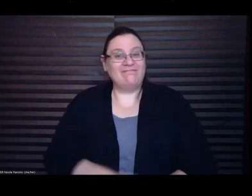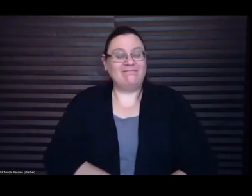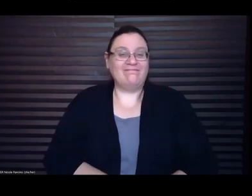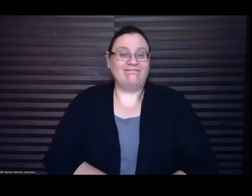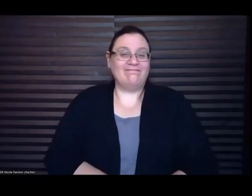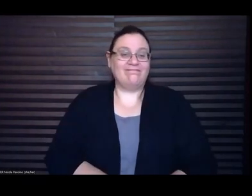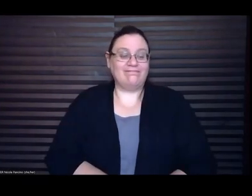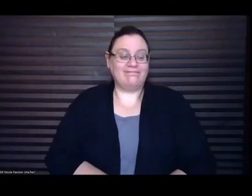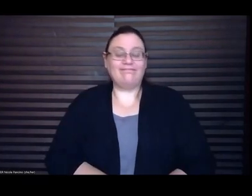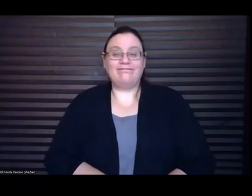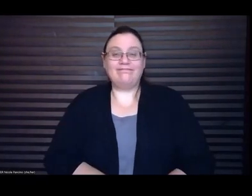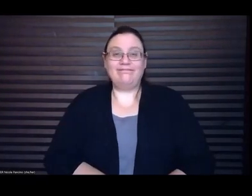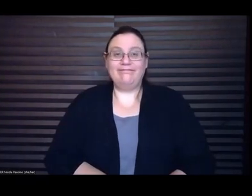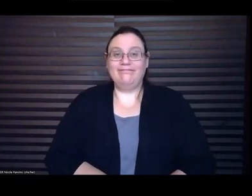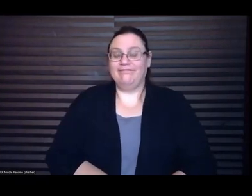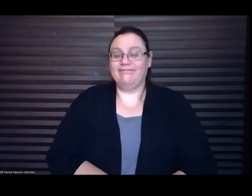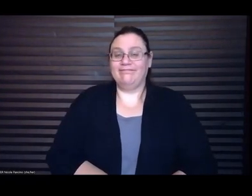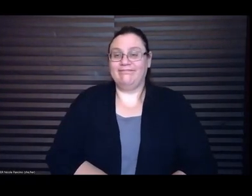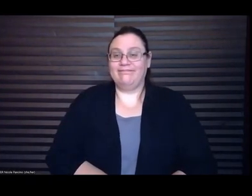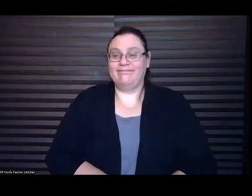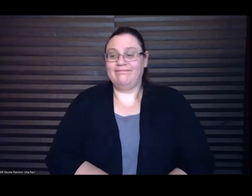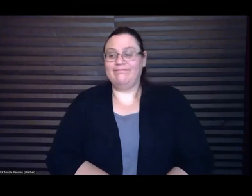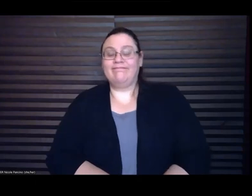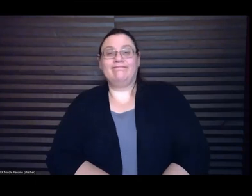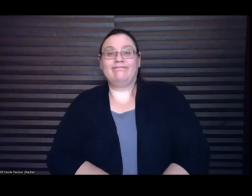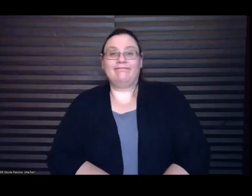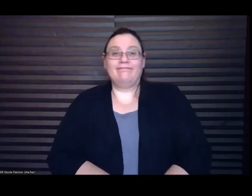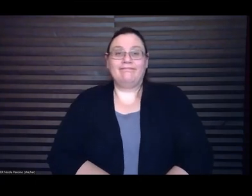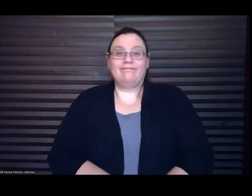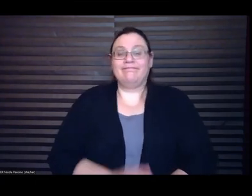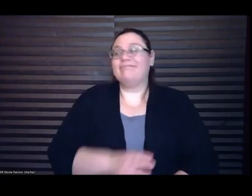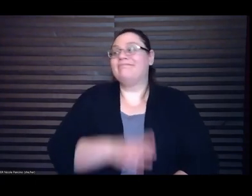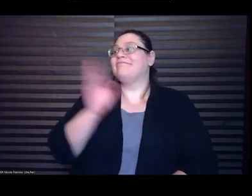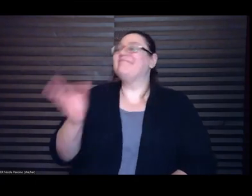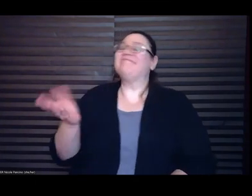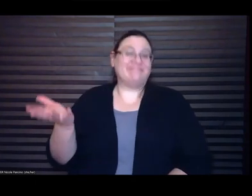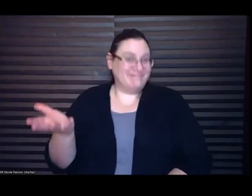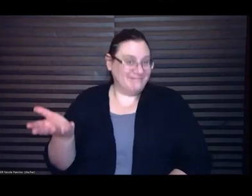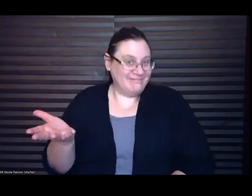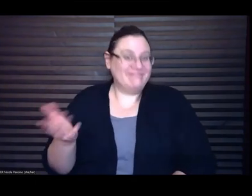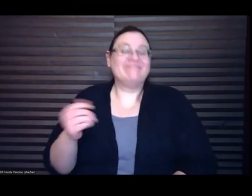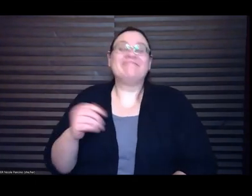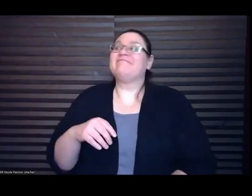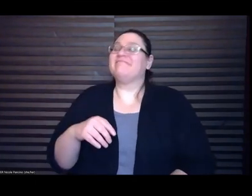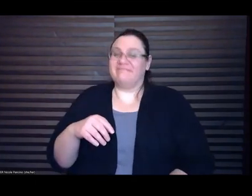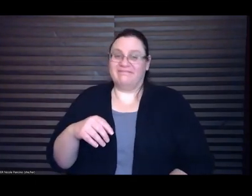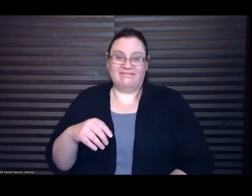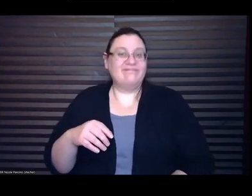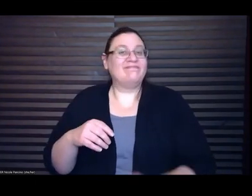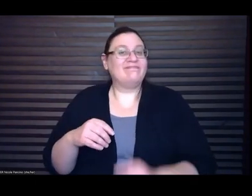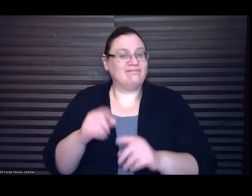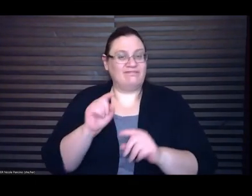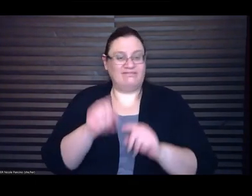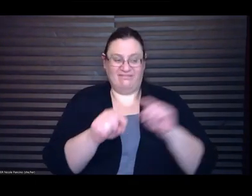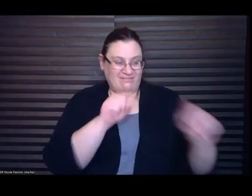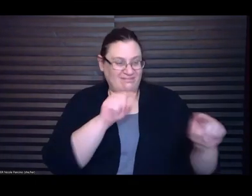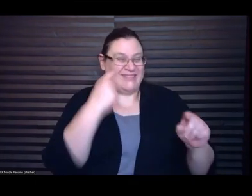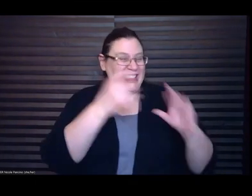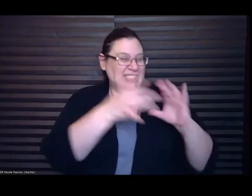yeah I mean I'll I'll echo a lot of what Raven and Carmen have said um I think you know the the